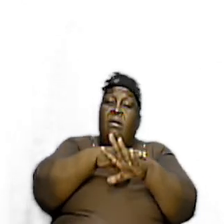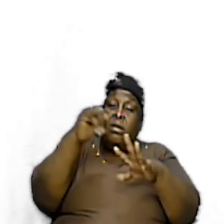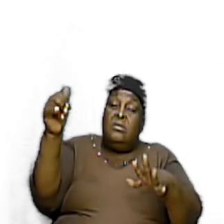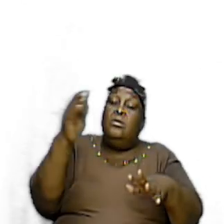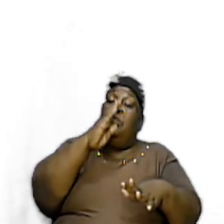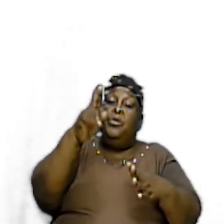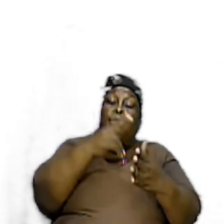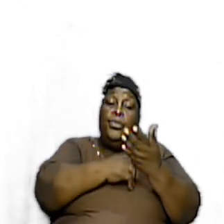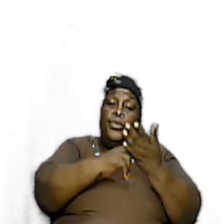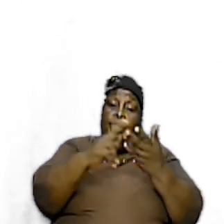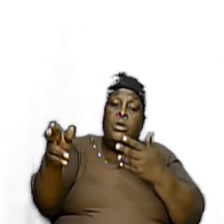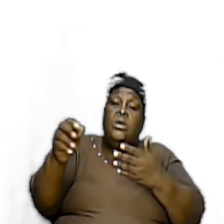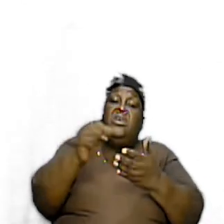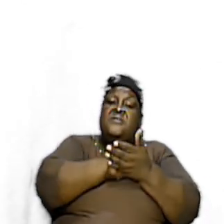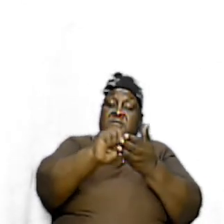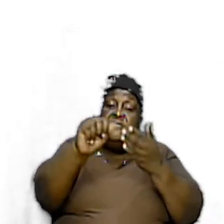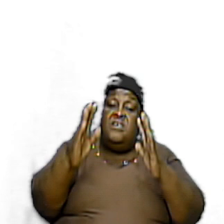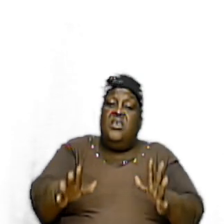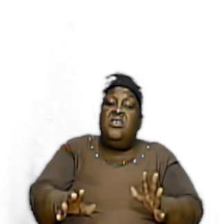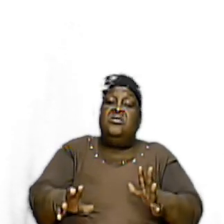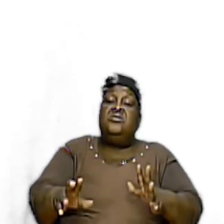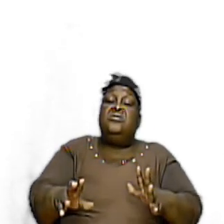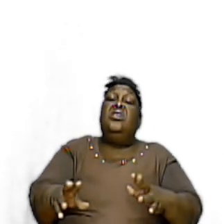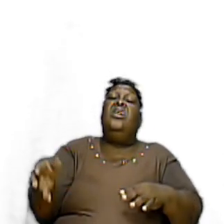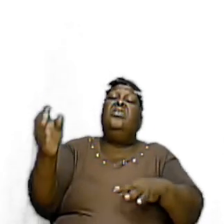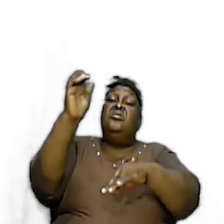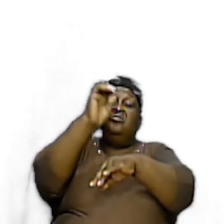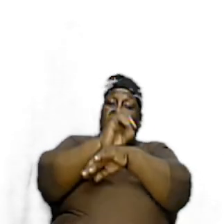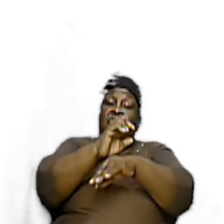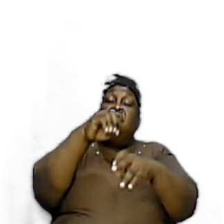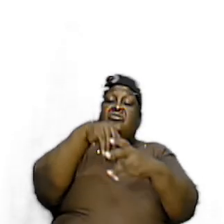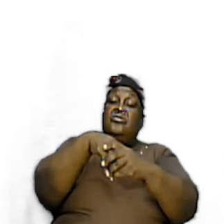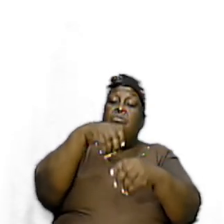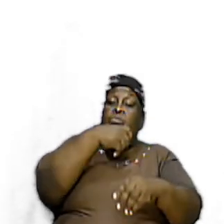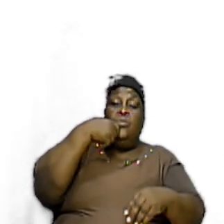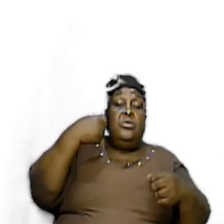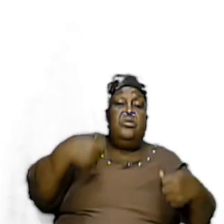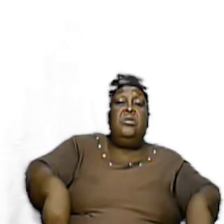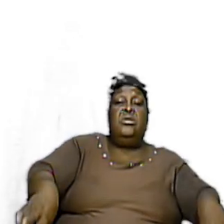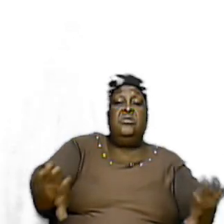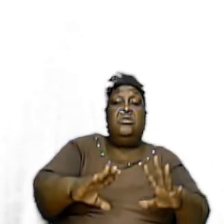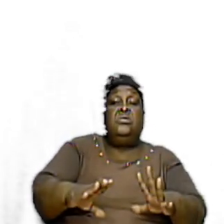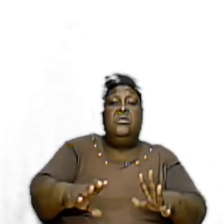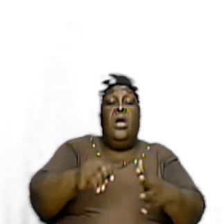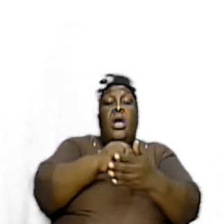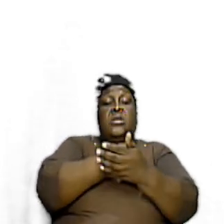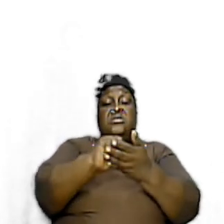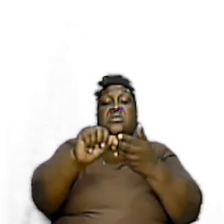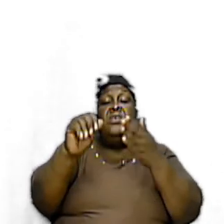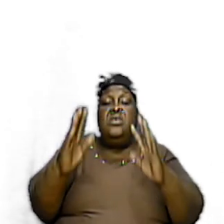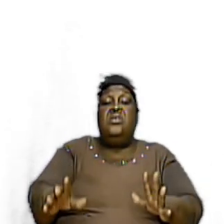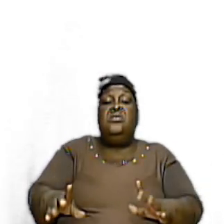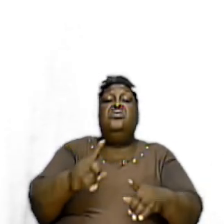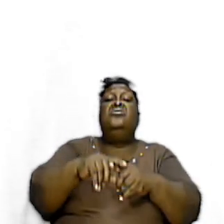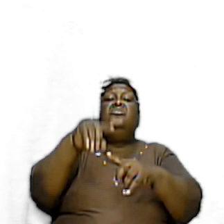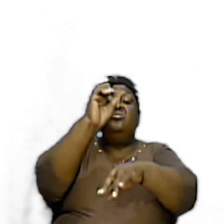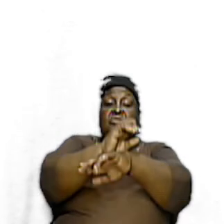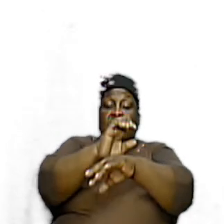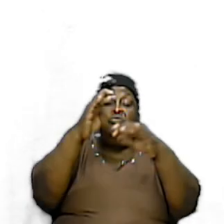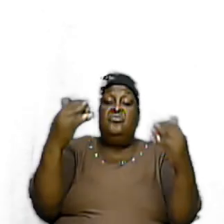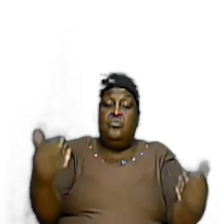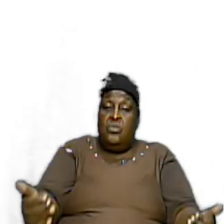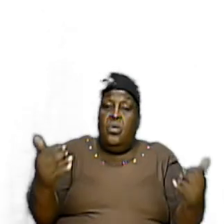To the Saints That were at the church In the wilderness And brethren beloved He made the same